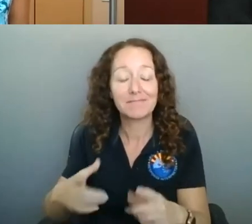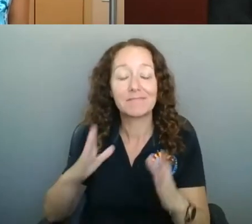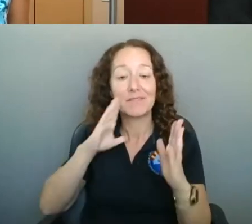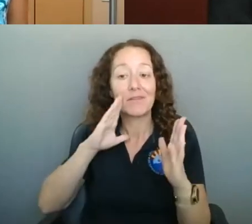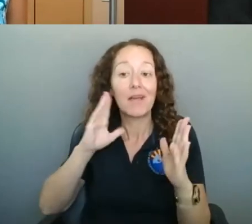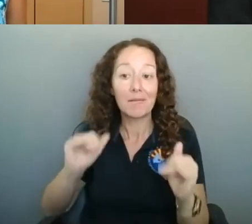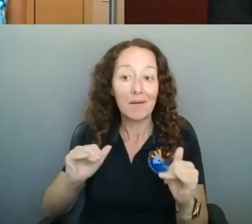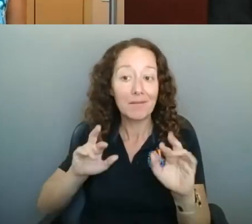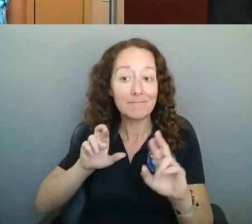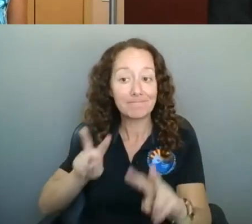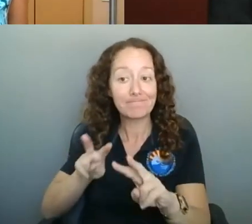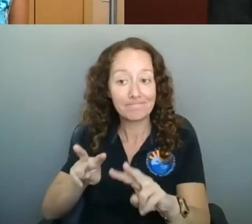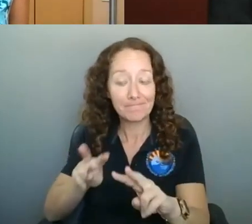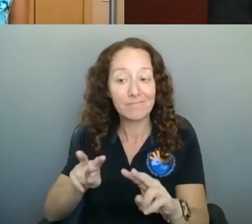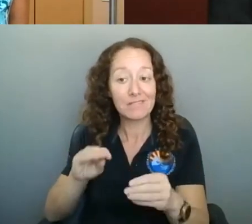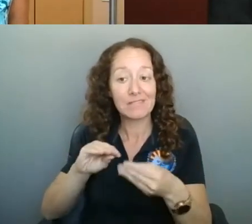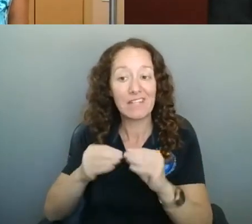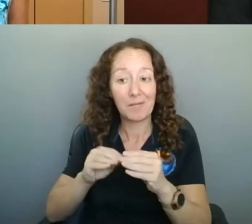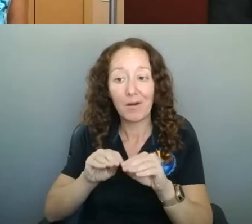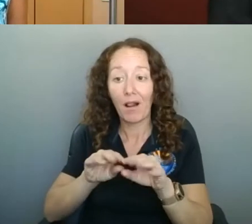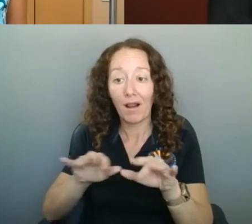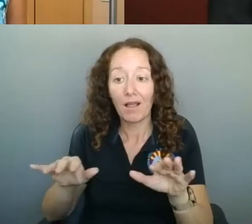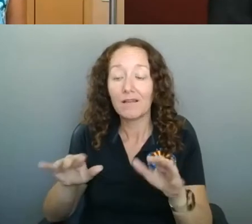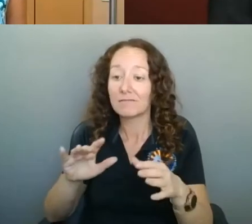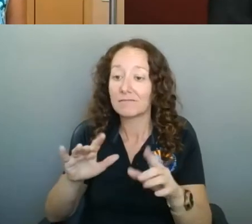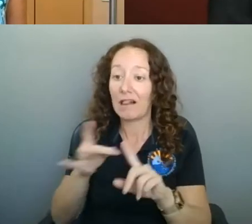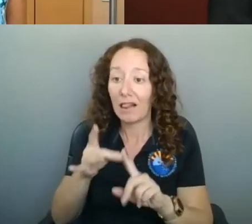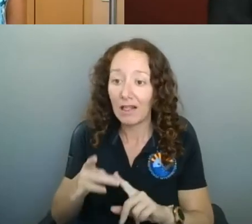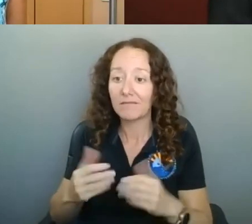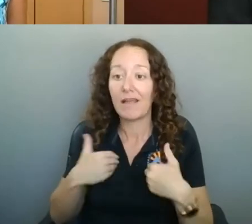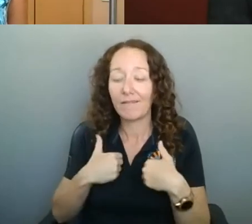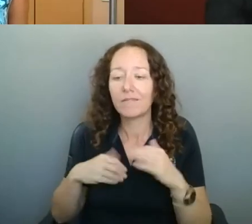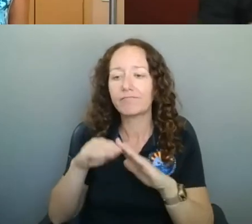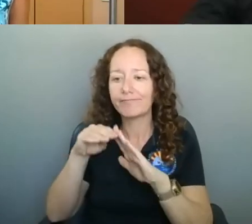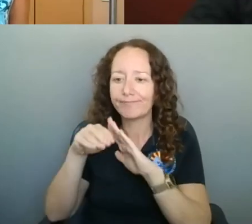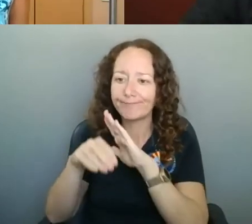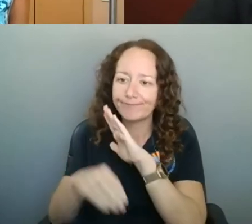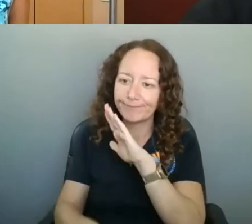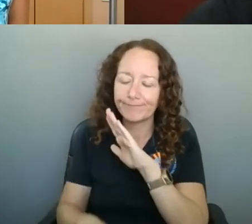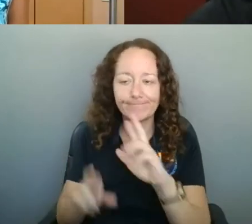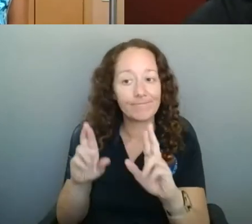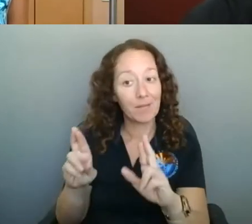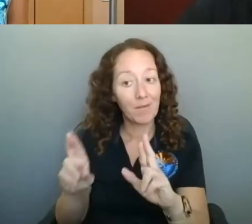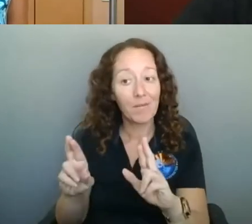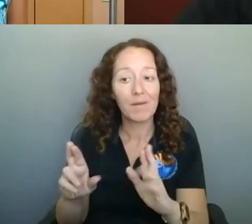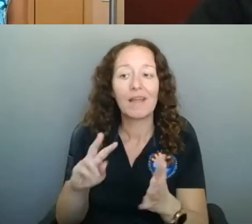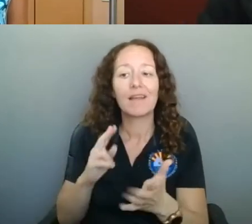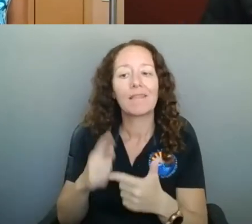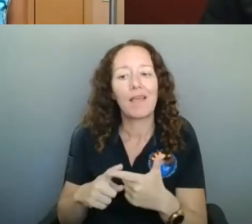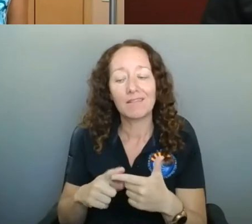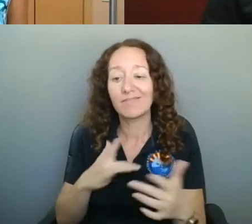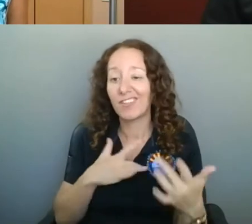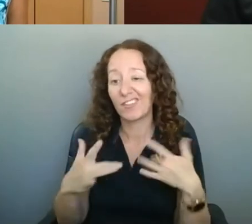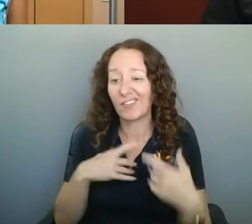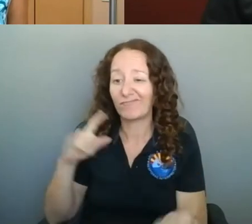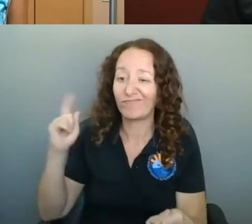continue to see this downward trajectory of cases, and that it won't be so much of a concern. But you can